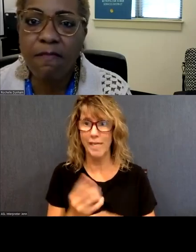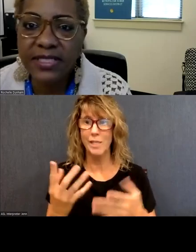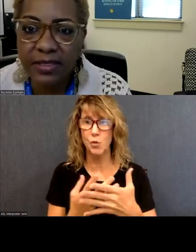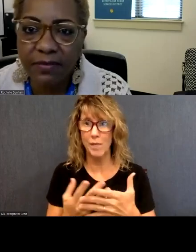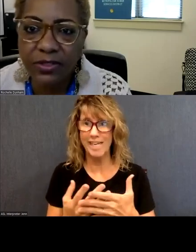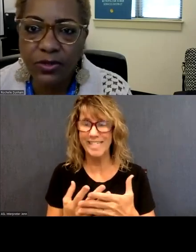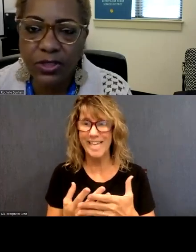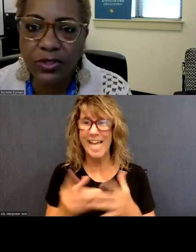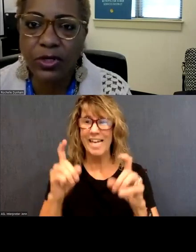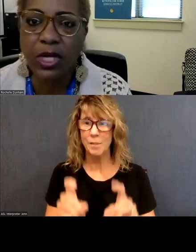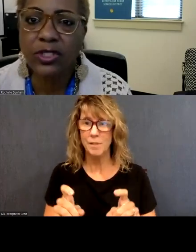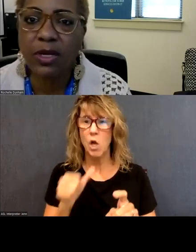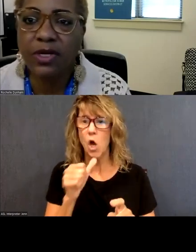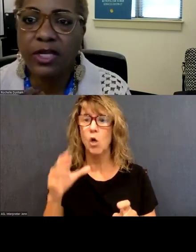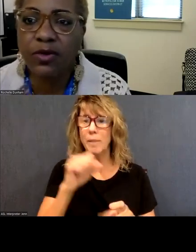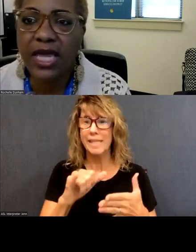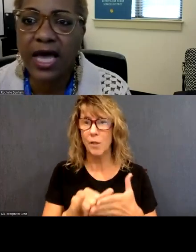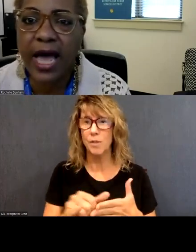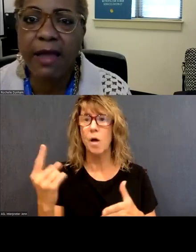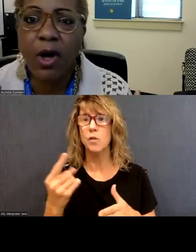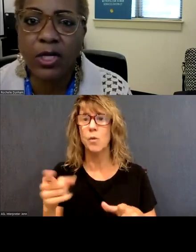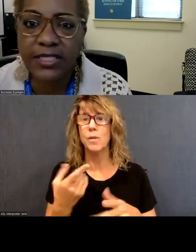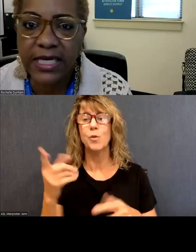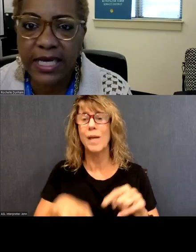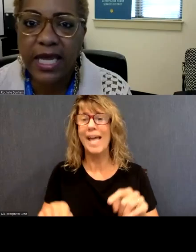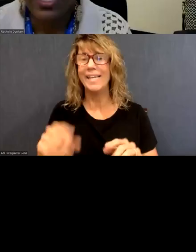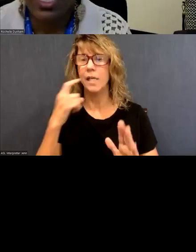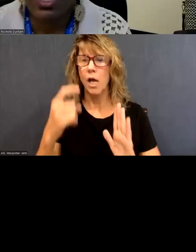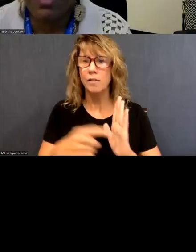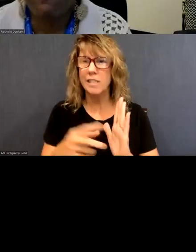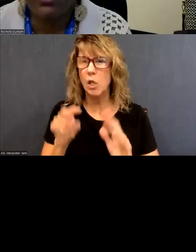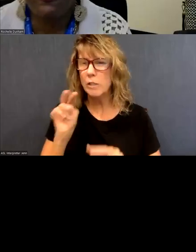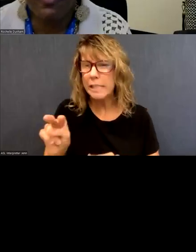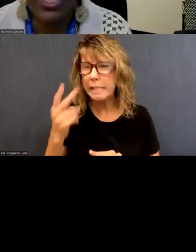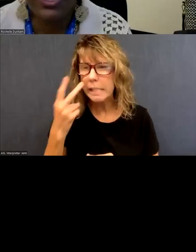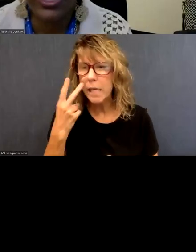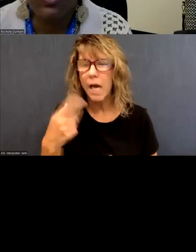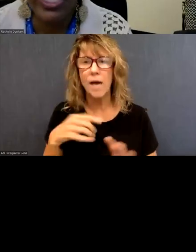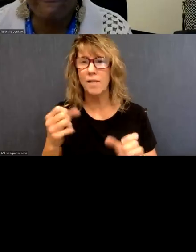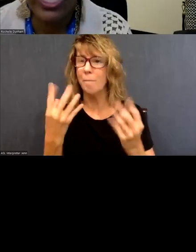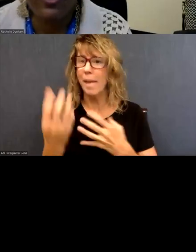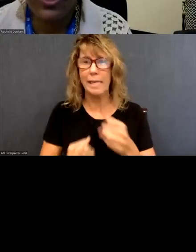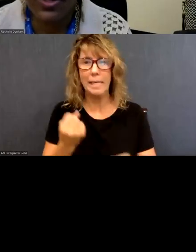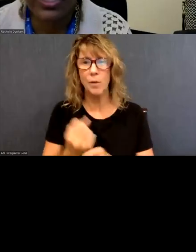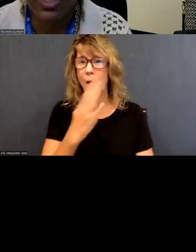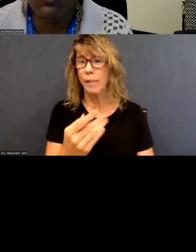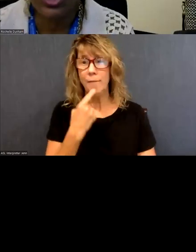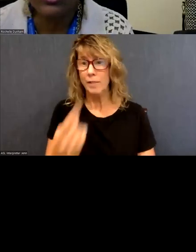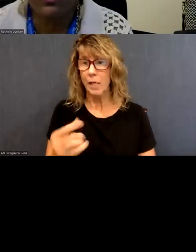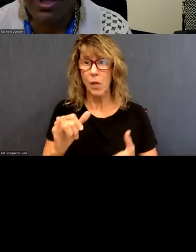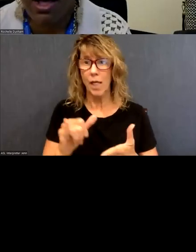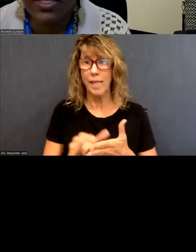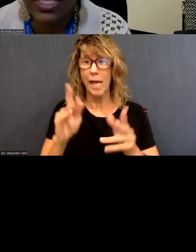are missing substance use disorders. Also something that you cannot eyeball and see. Um, I've done this for many years and I will never tell you that